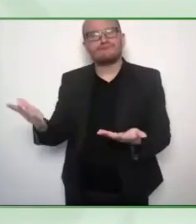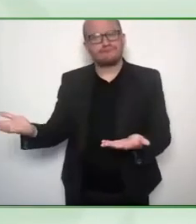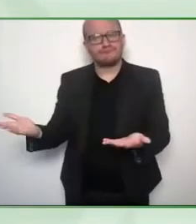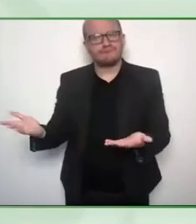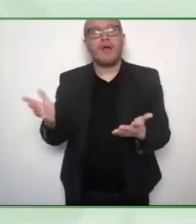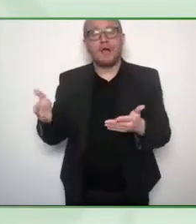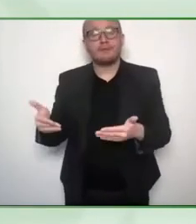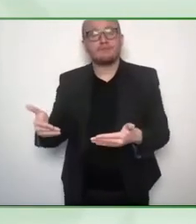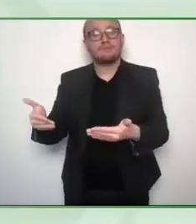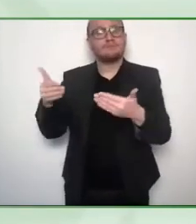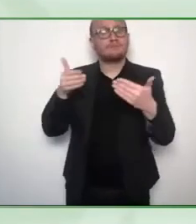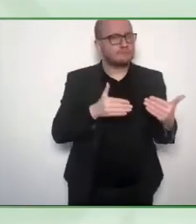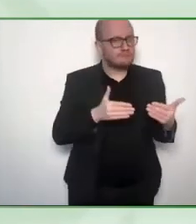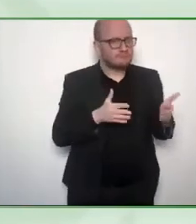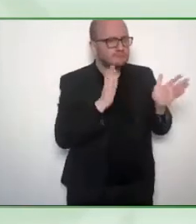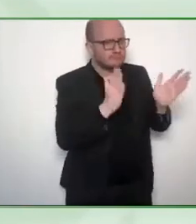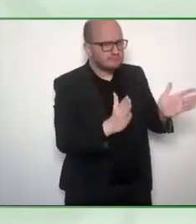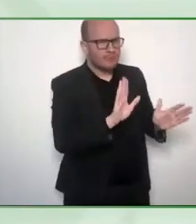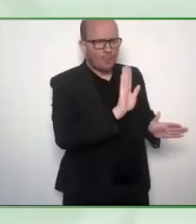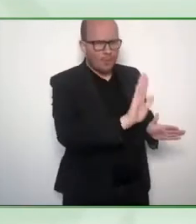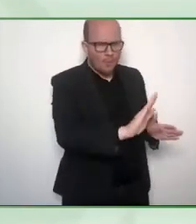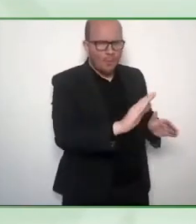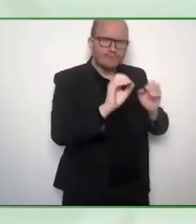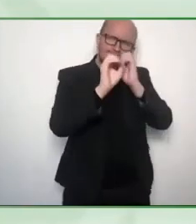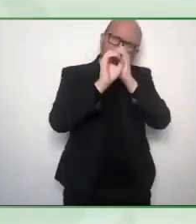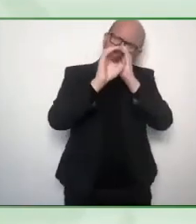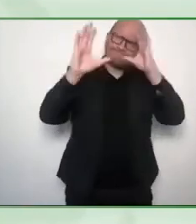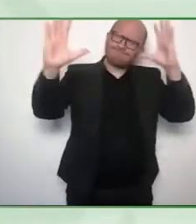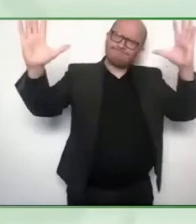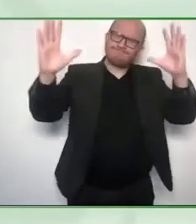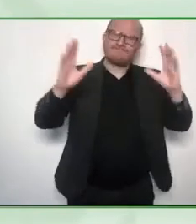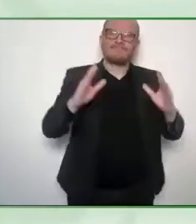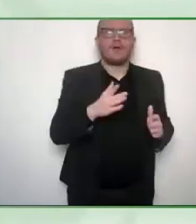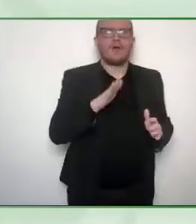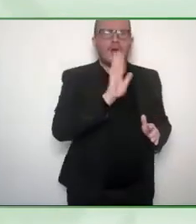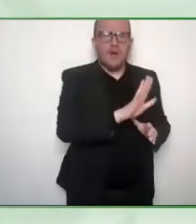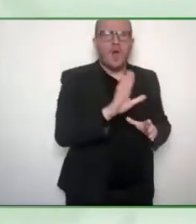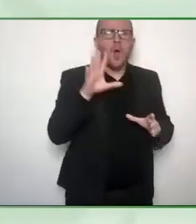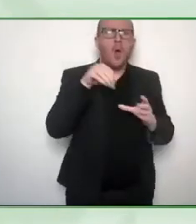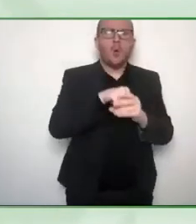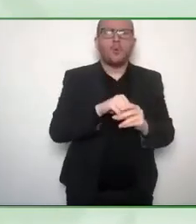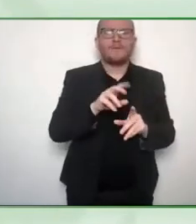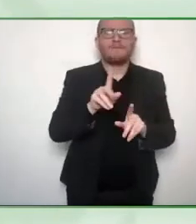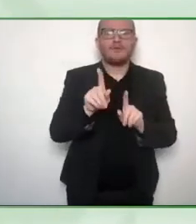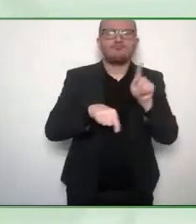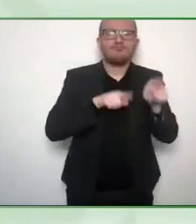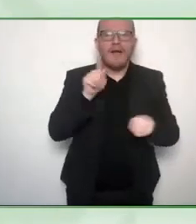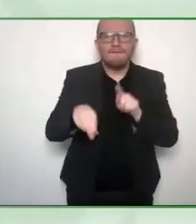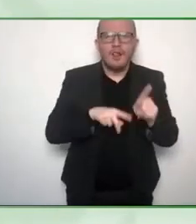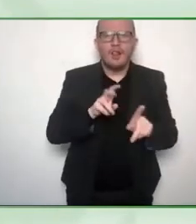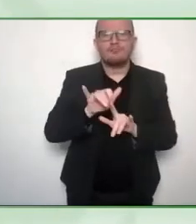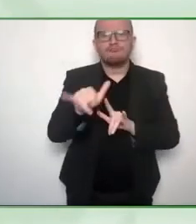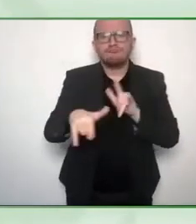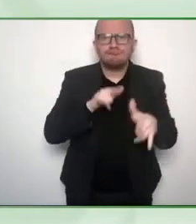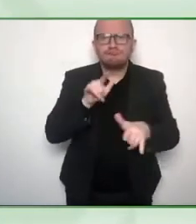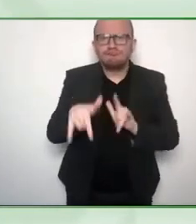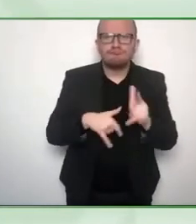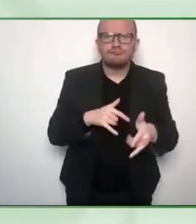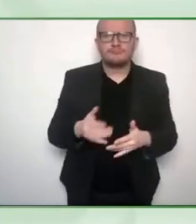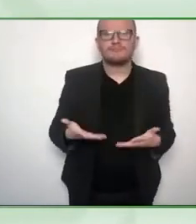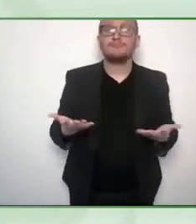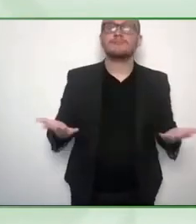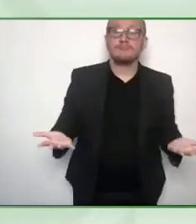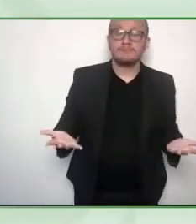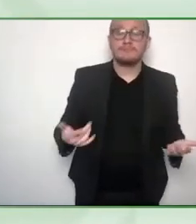for Planet Abel and inclusive travel? Go for it. So my absolute dream is to make disability